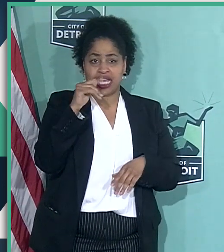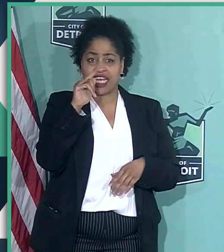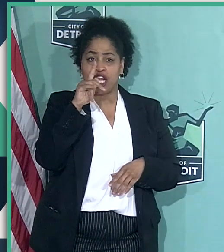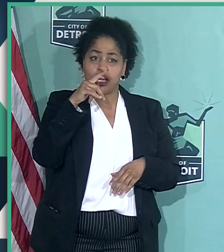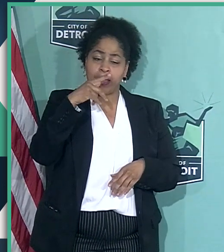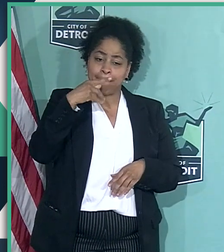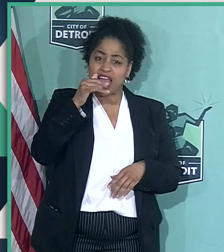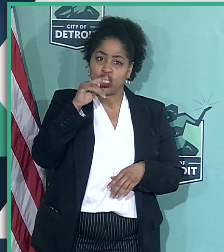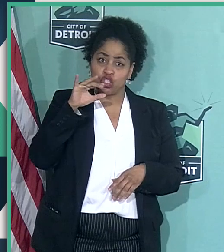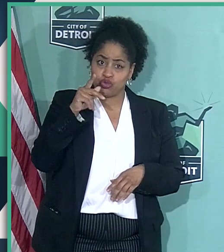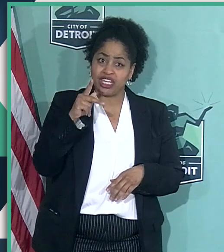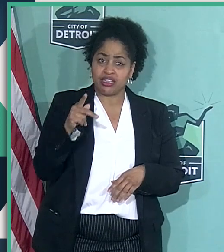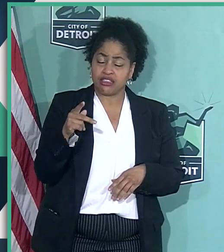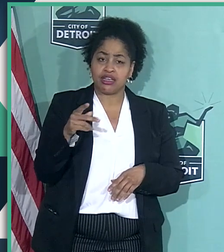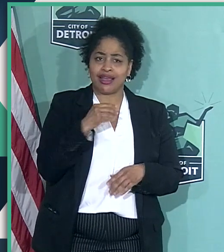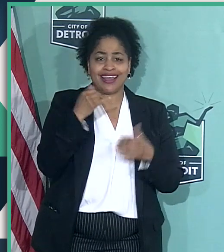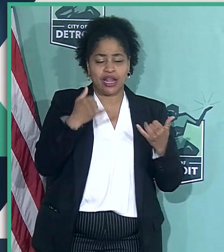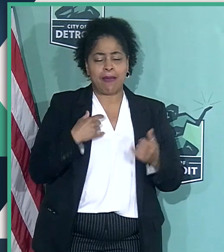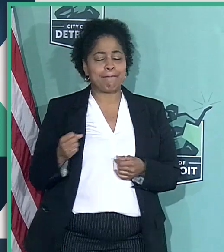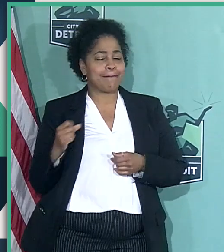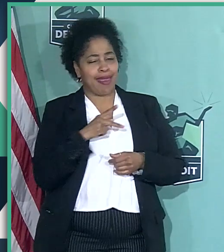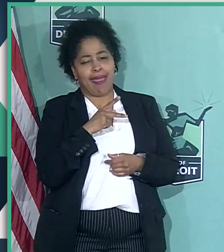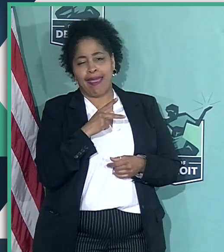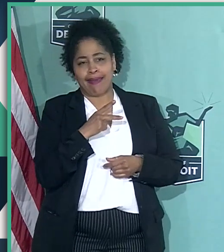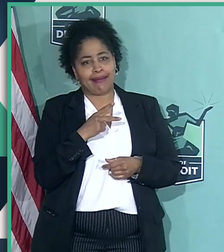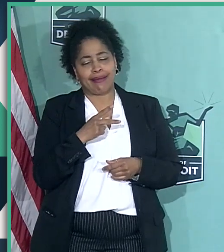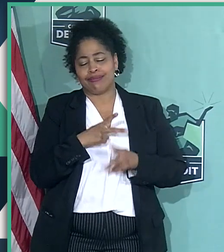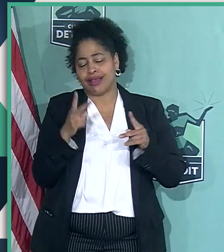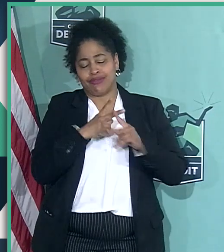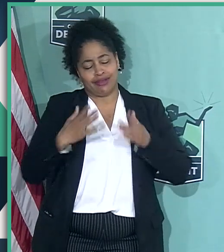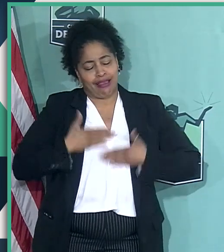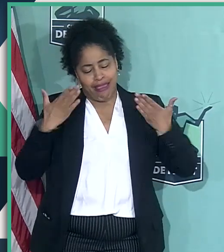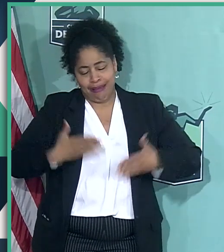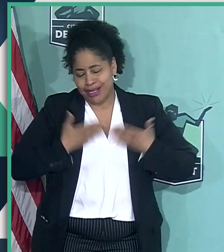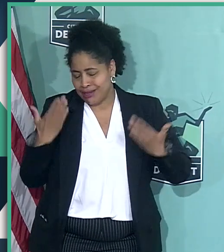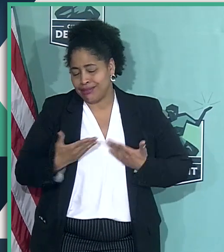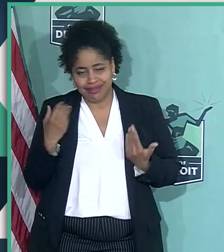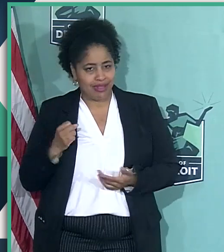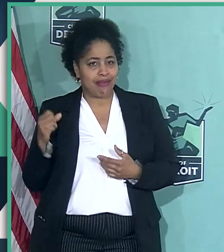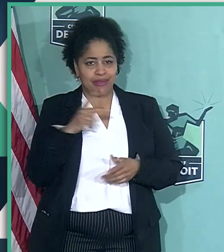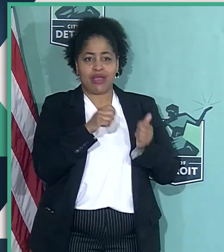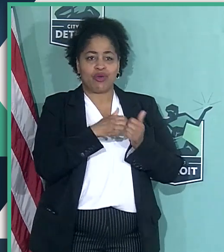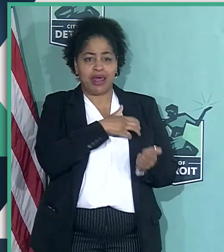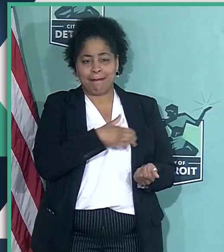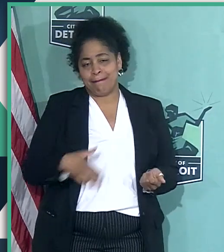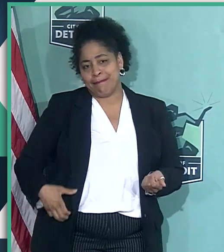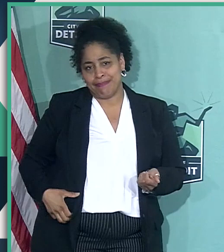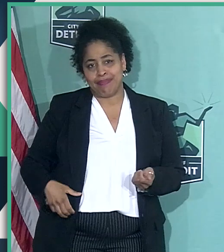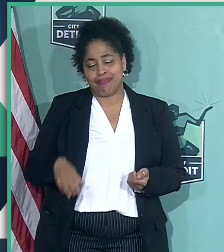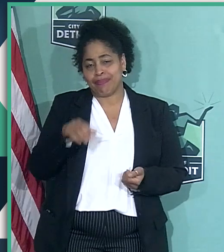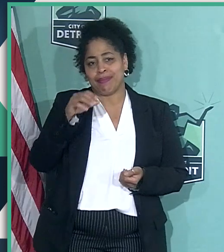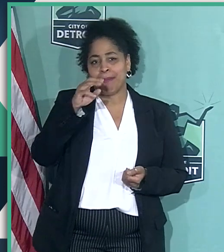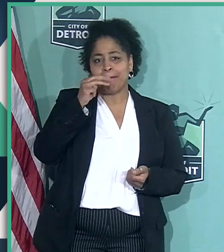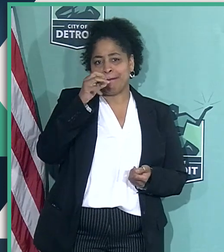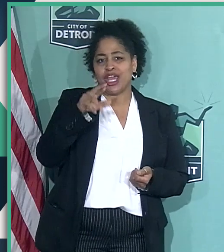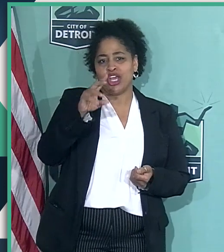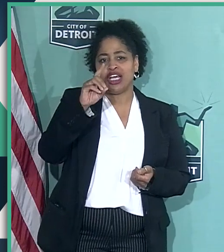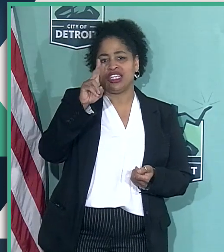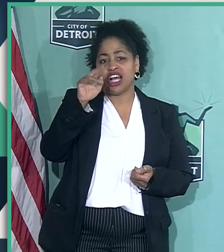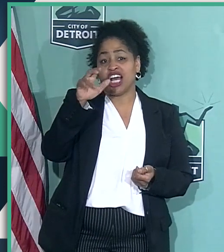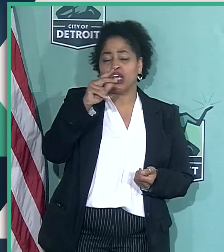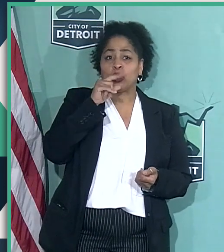And now I'm back and could not be more pleased to be back with Mayor Duggan, who was my boss